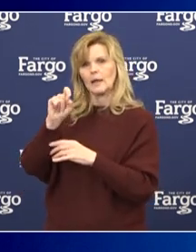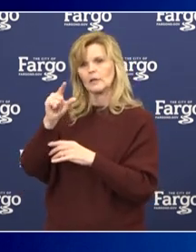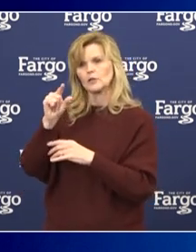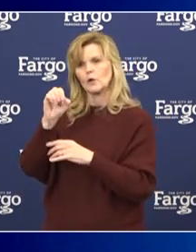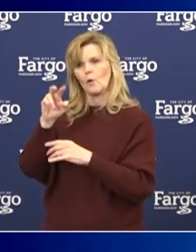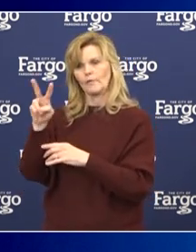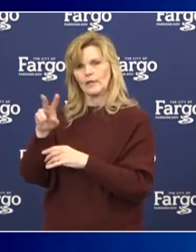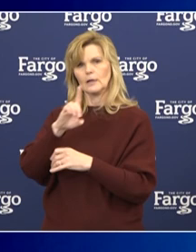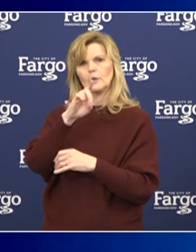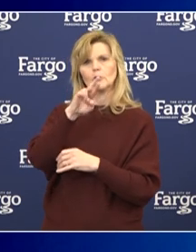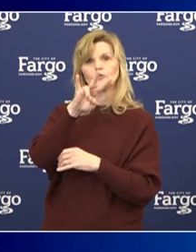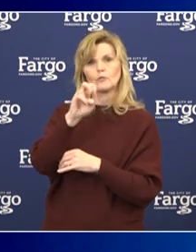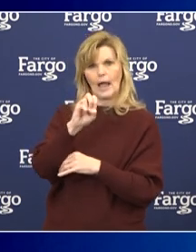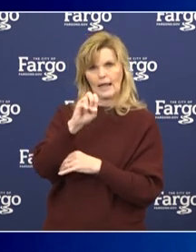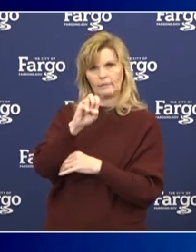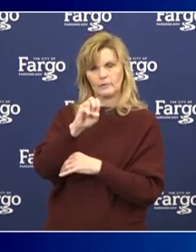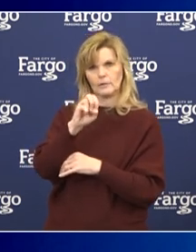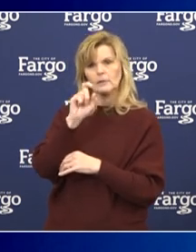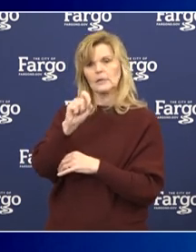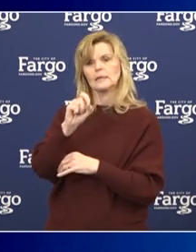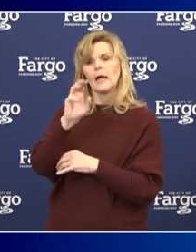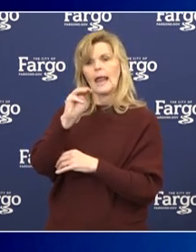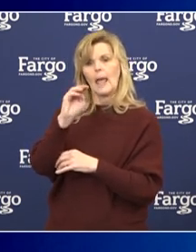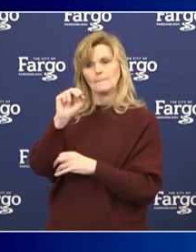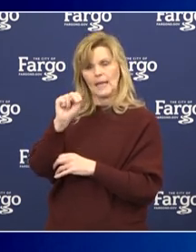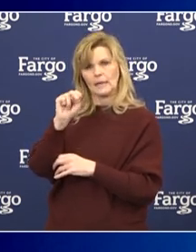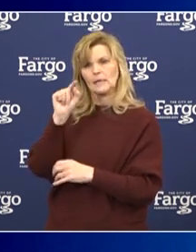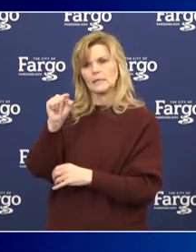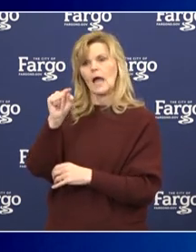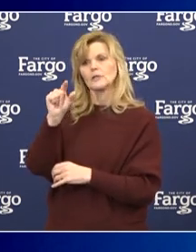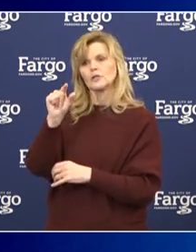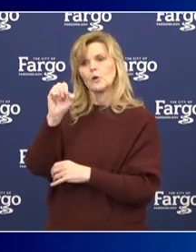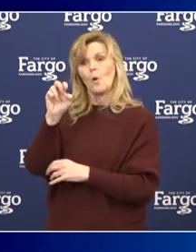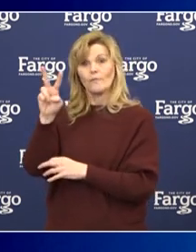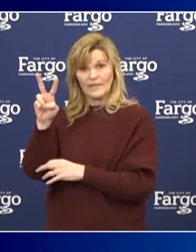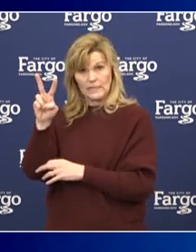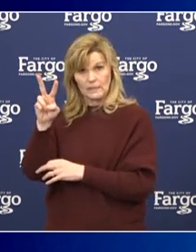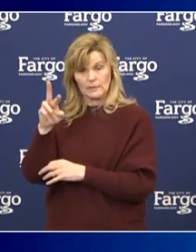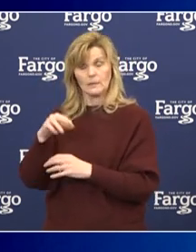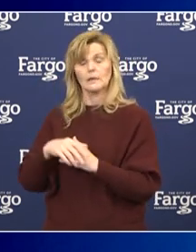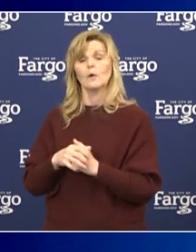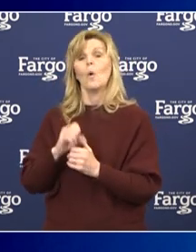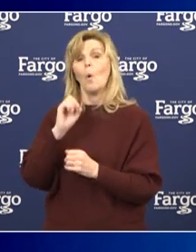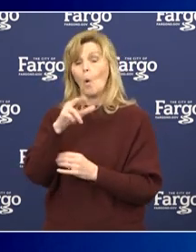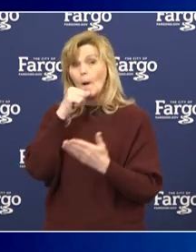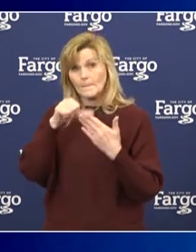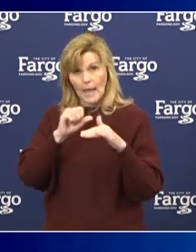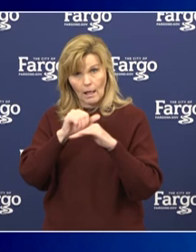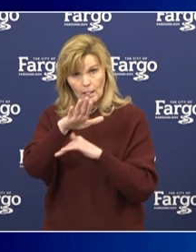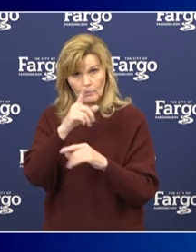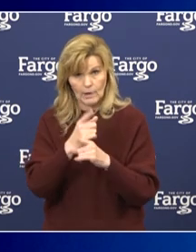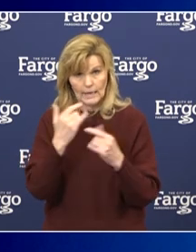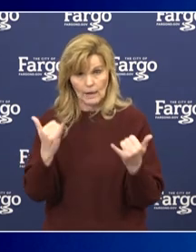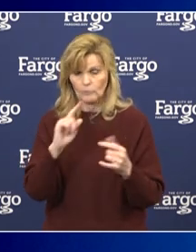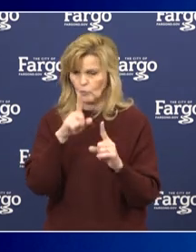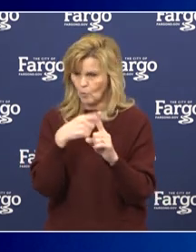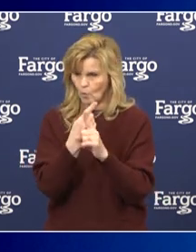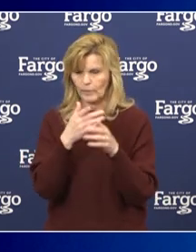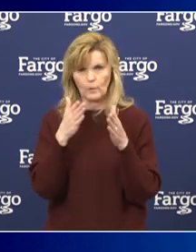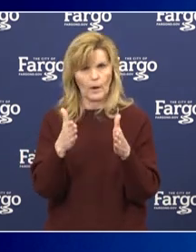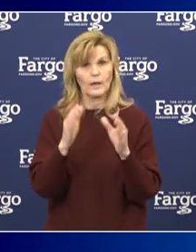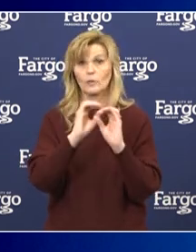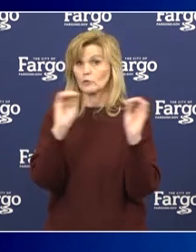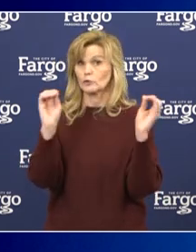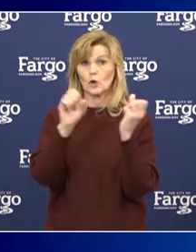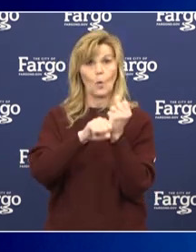That's drive.mn.gov or by mail during this time. There are no extensions